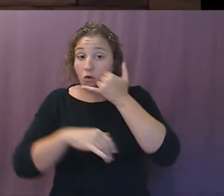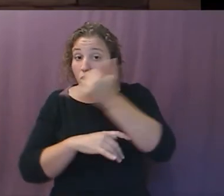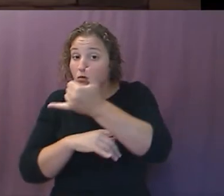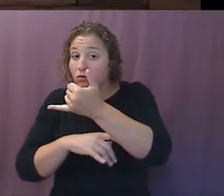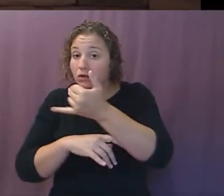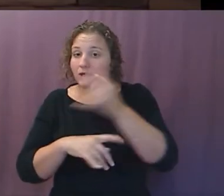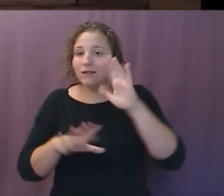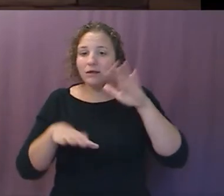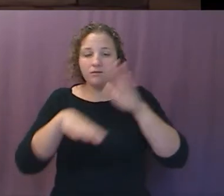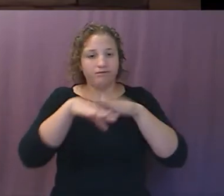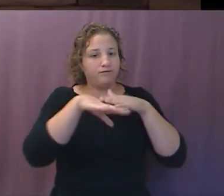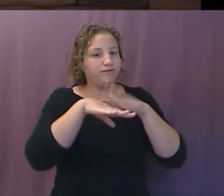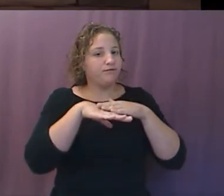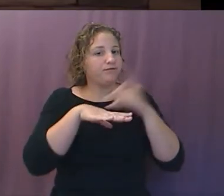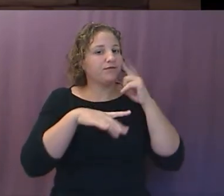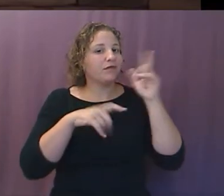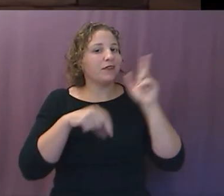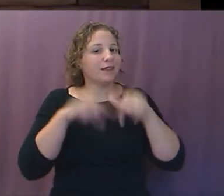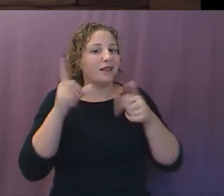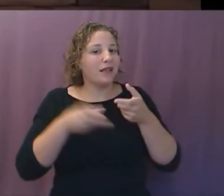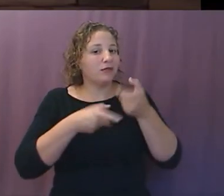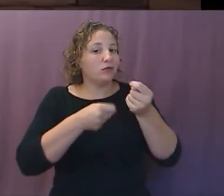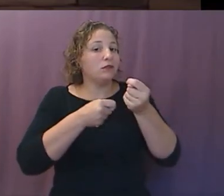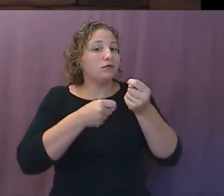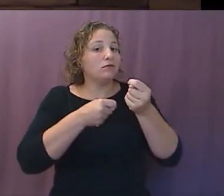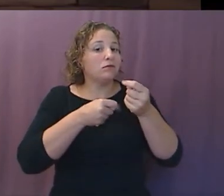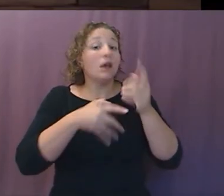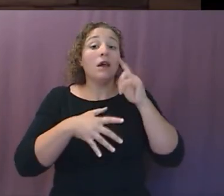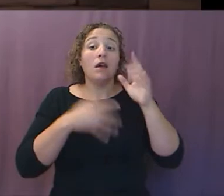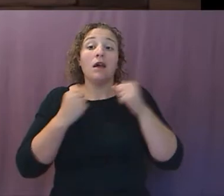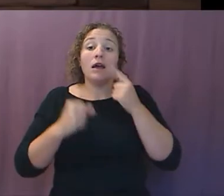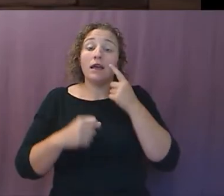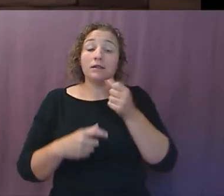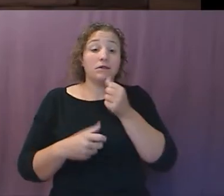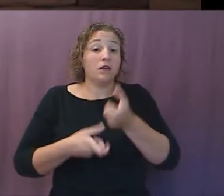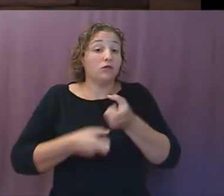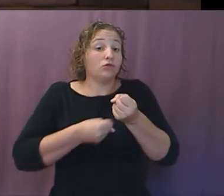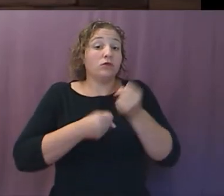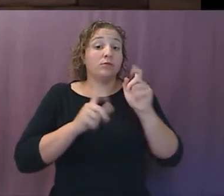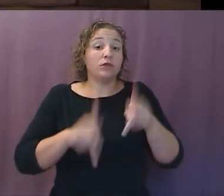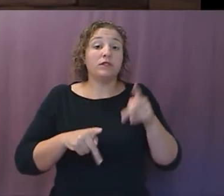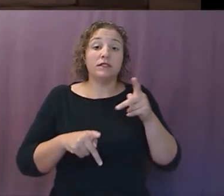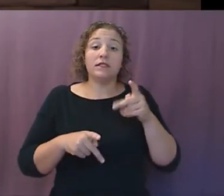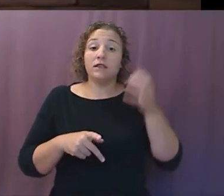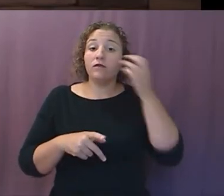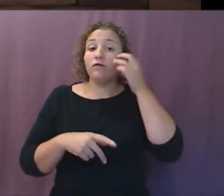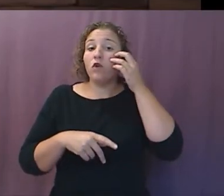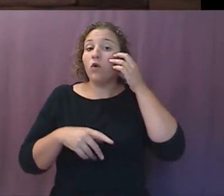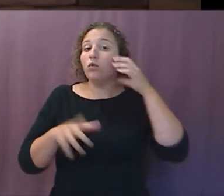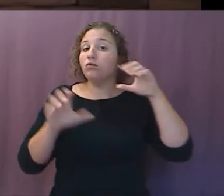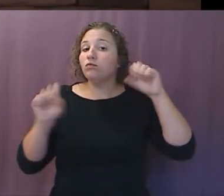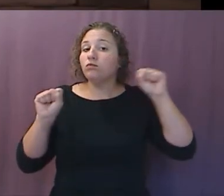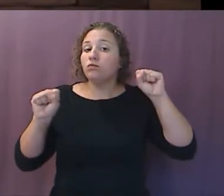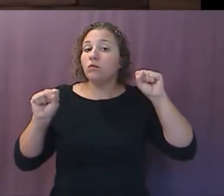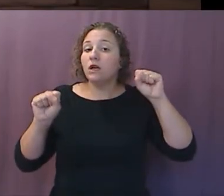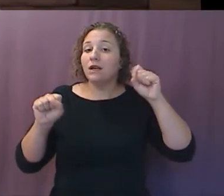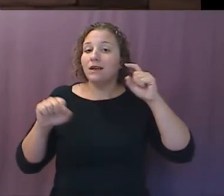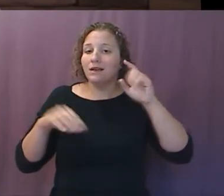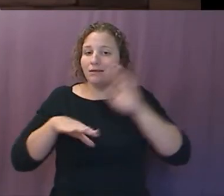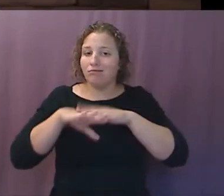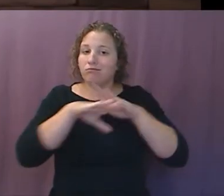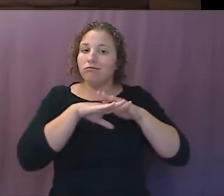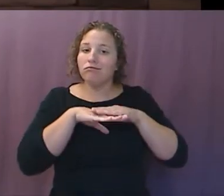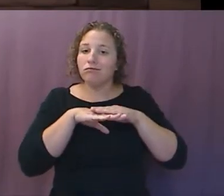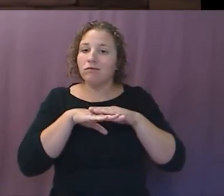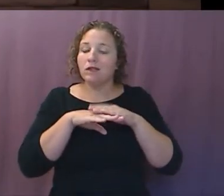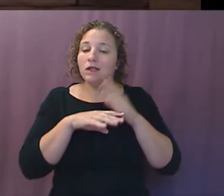that is not to be trusted, and your ringtone is such that you're a person not to be trusted. These are things they're working with. And in the old days in China, they used to keep